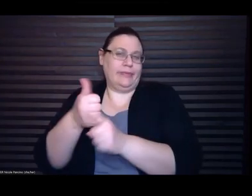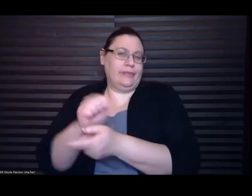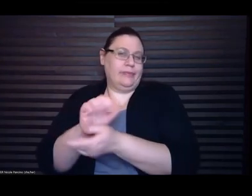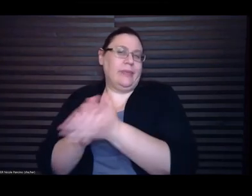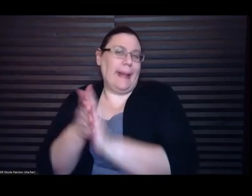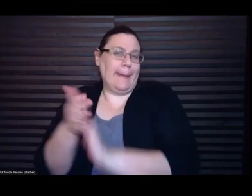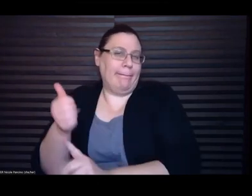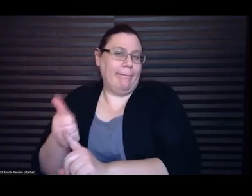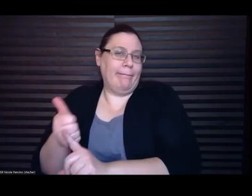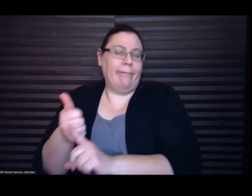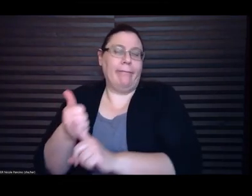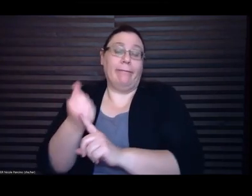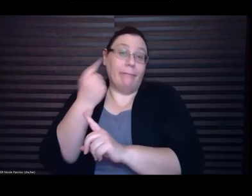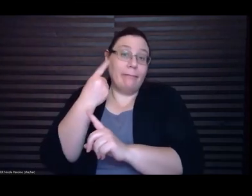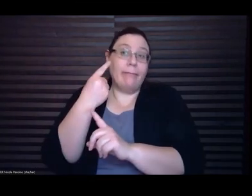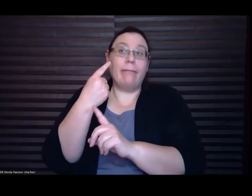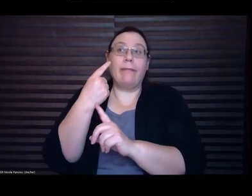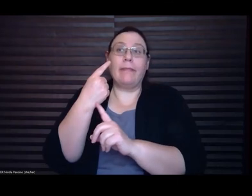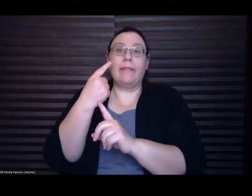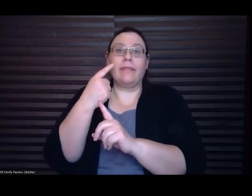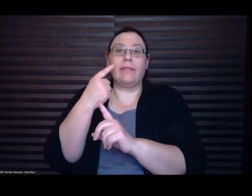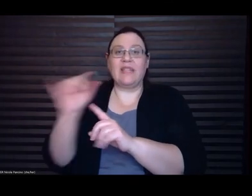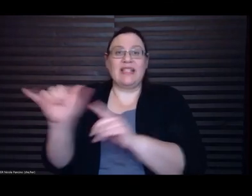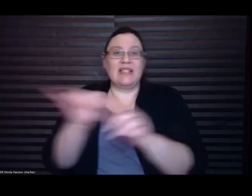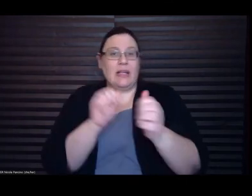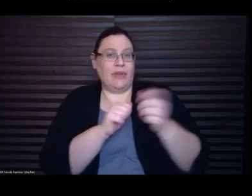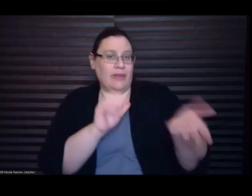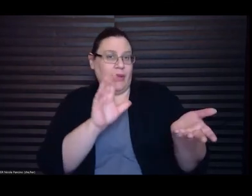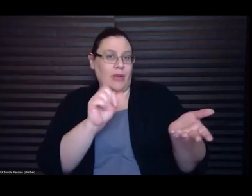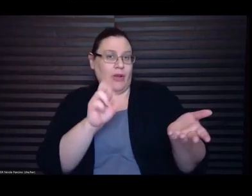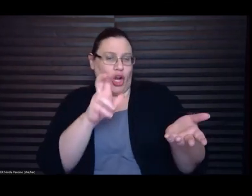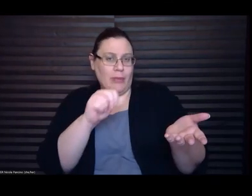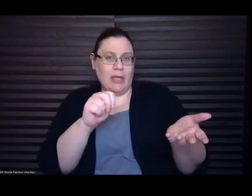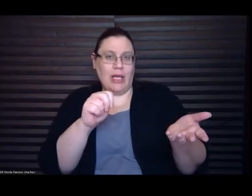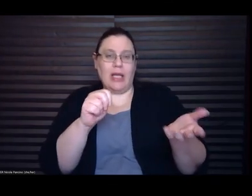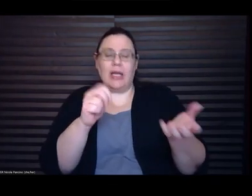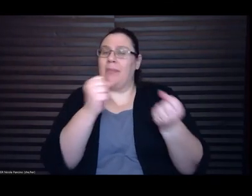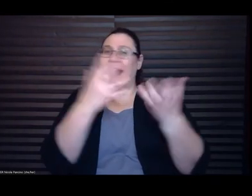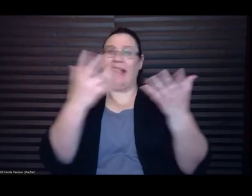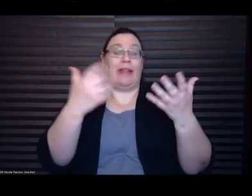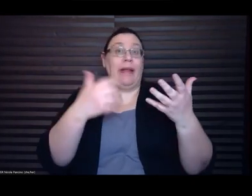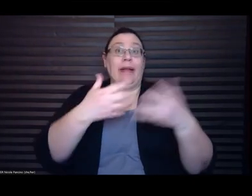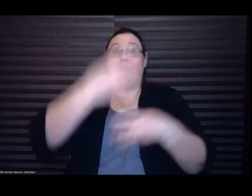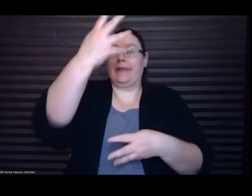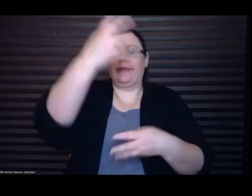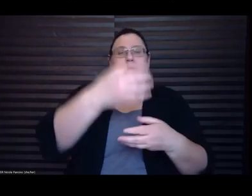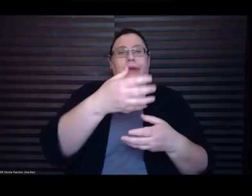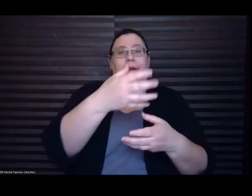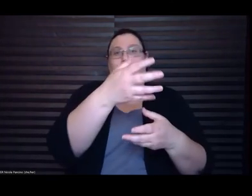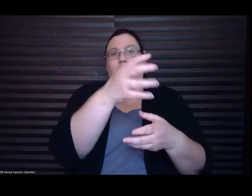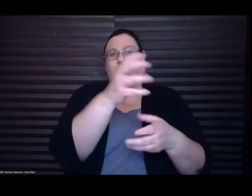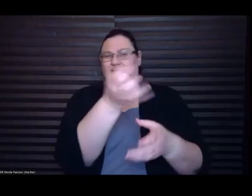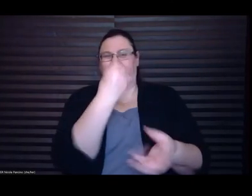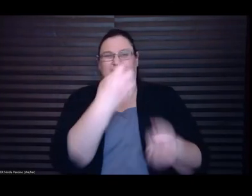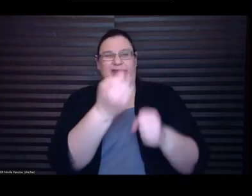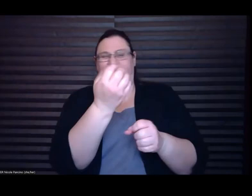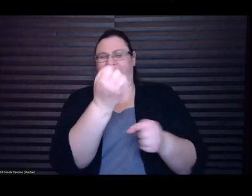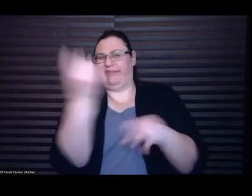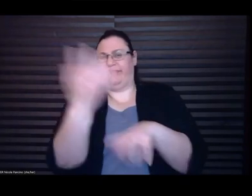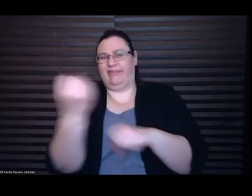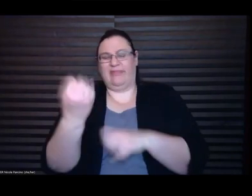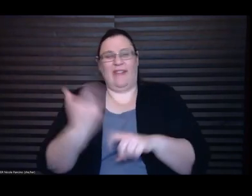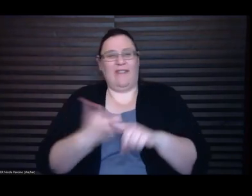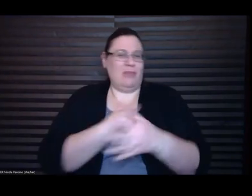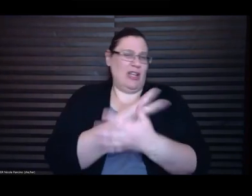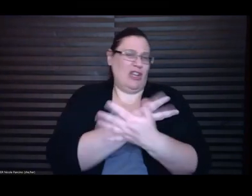a bunch out of my graduate thesis and put a bunch of news stories in. And, and,